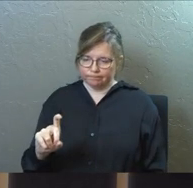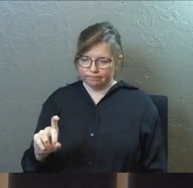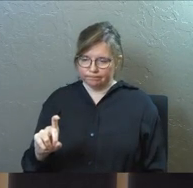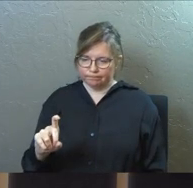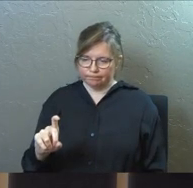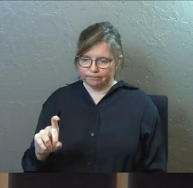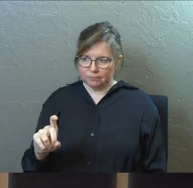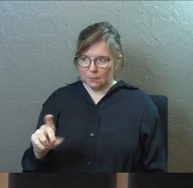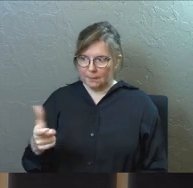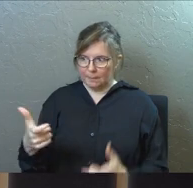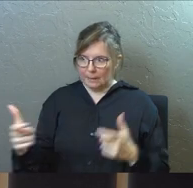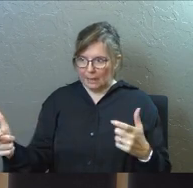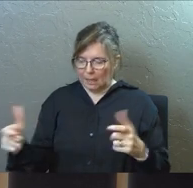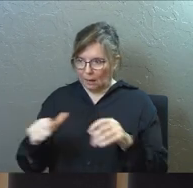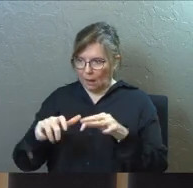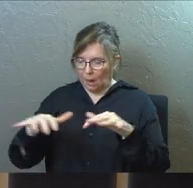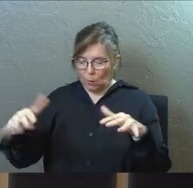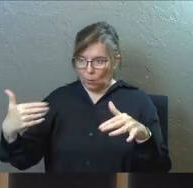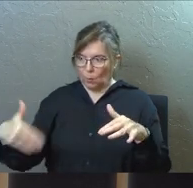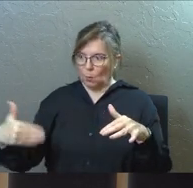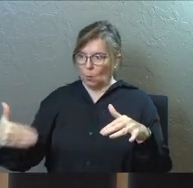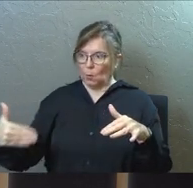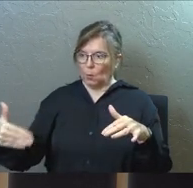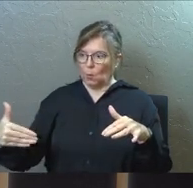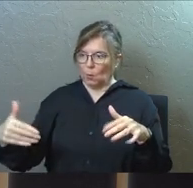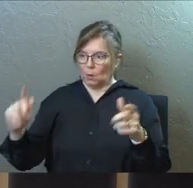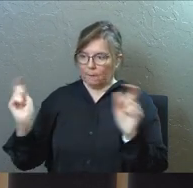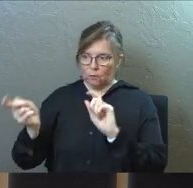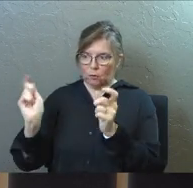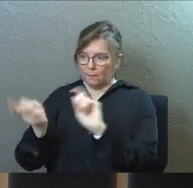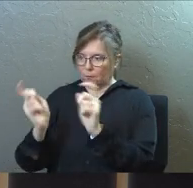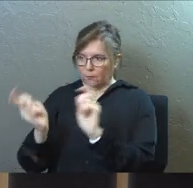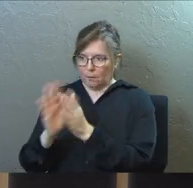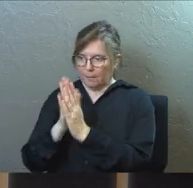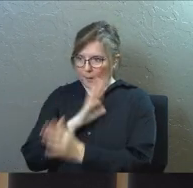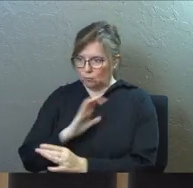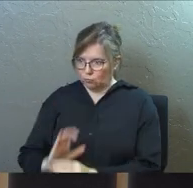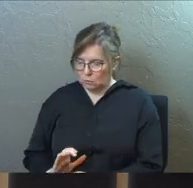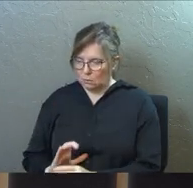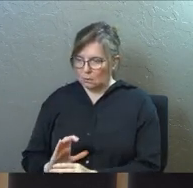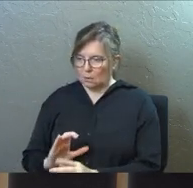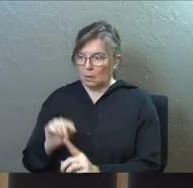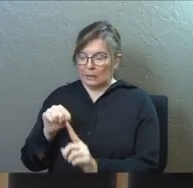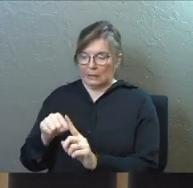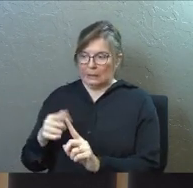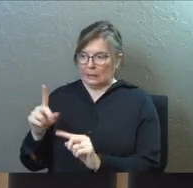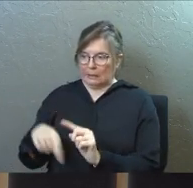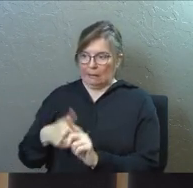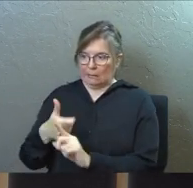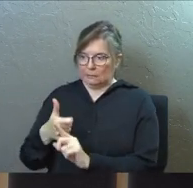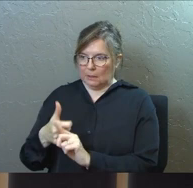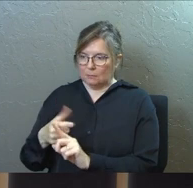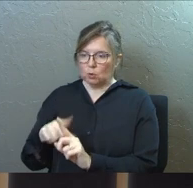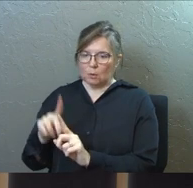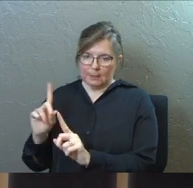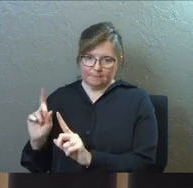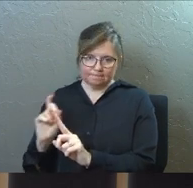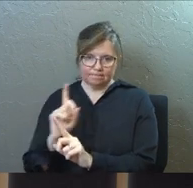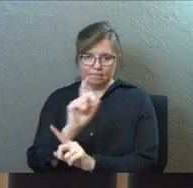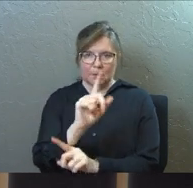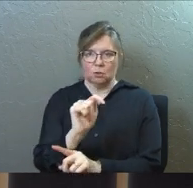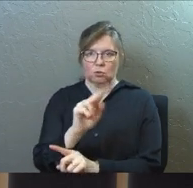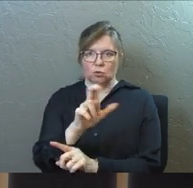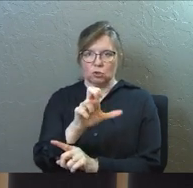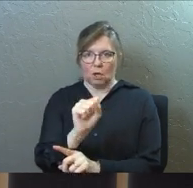to look for Saul, we're actually going to spend the whole rest of the message focused on that verse right there on